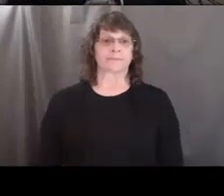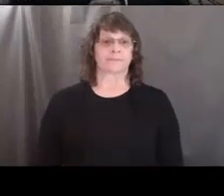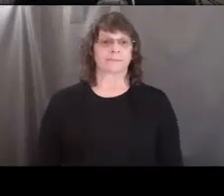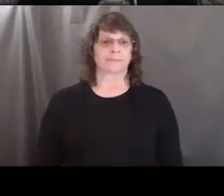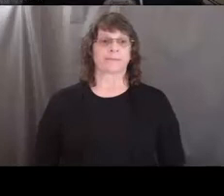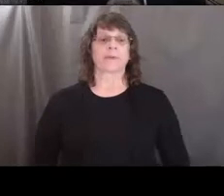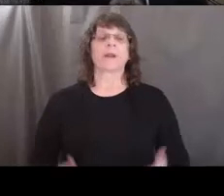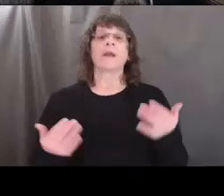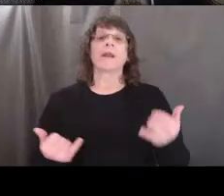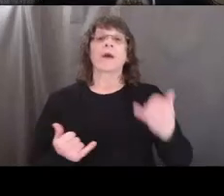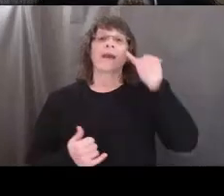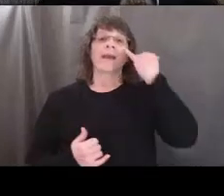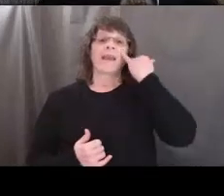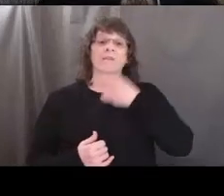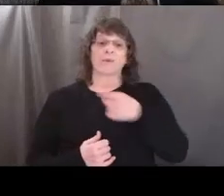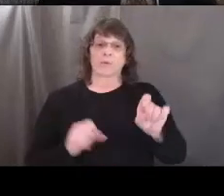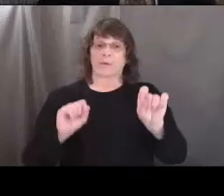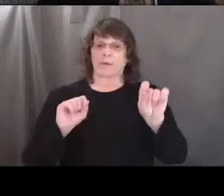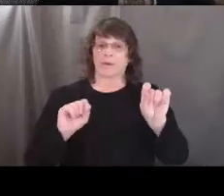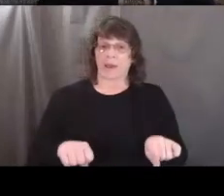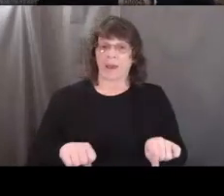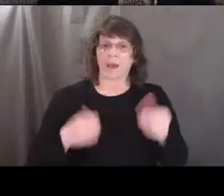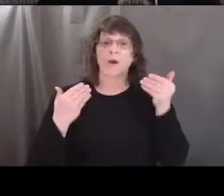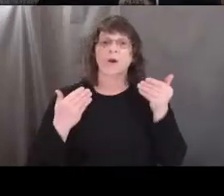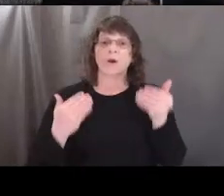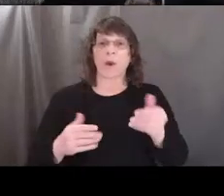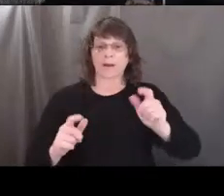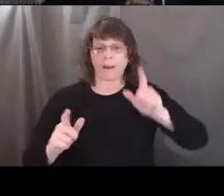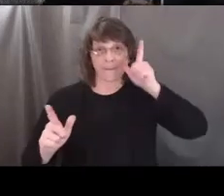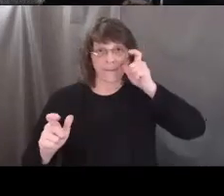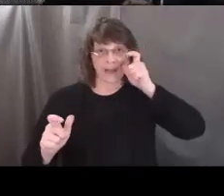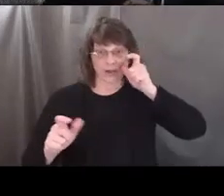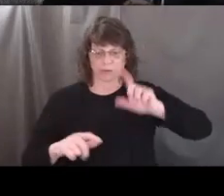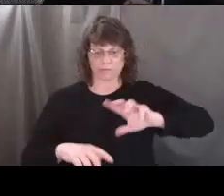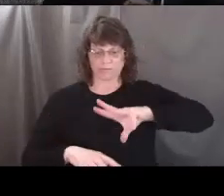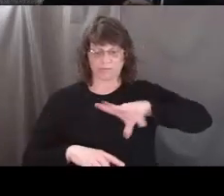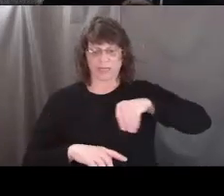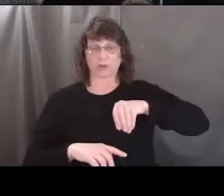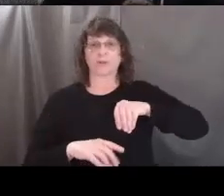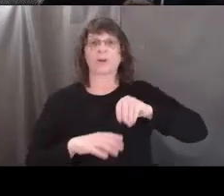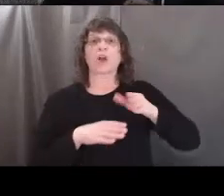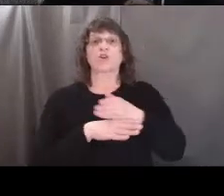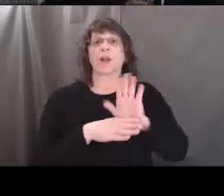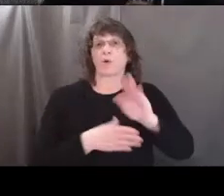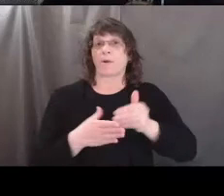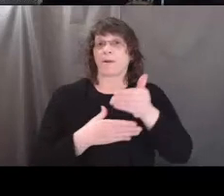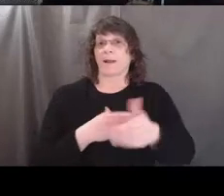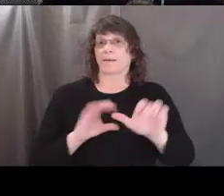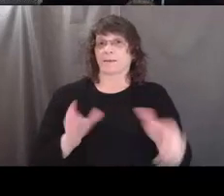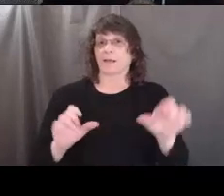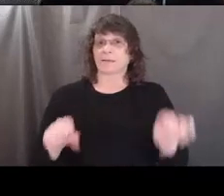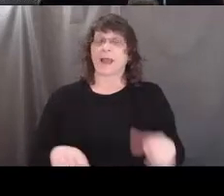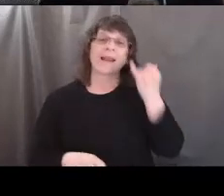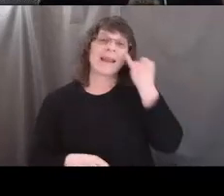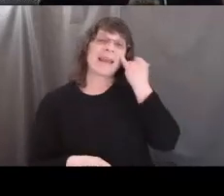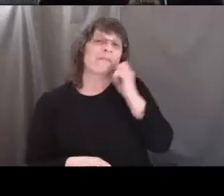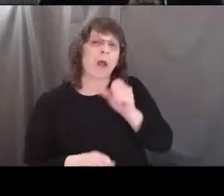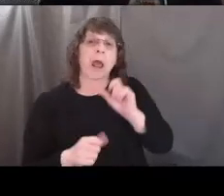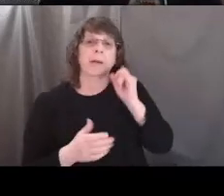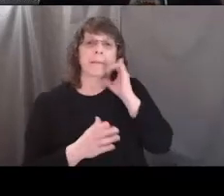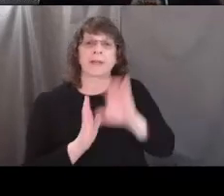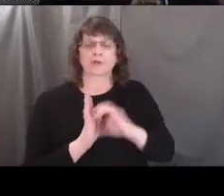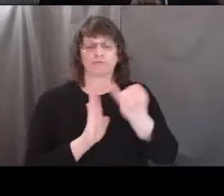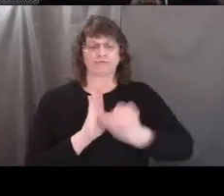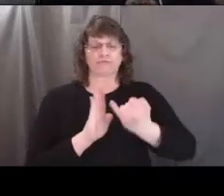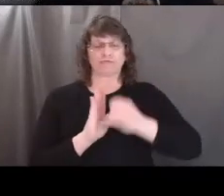Now, if you have the ability to, go ahead and take a picture of your soil to share it in your next class class. If not, drawing a picture